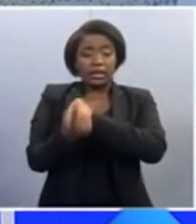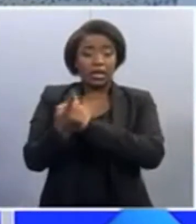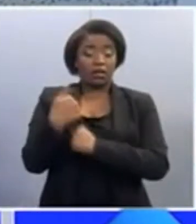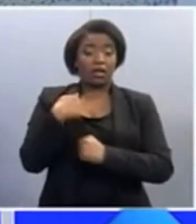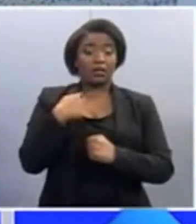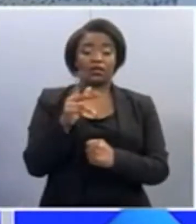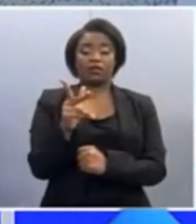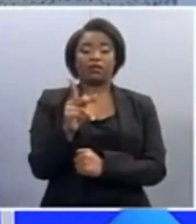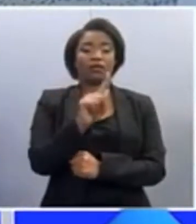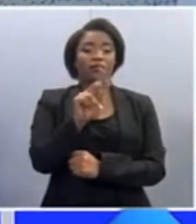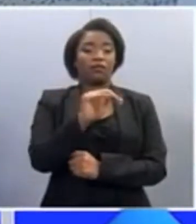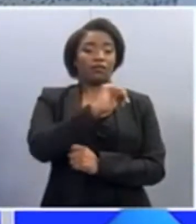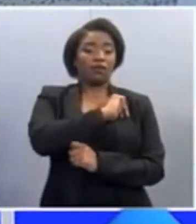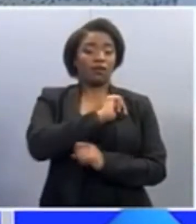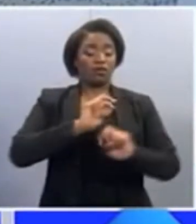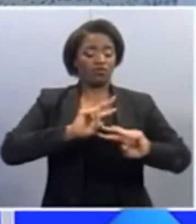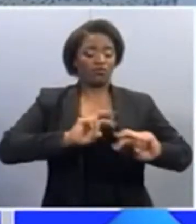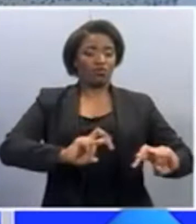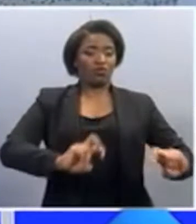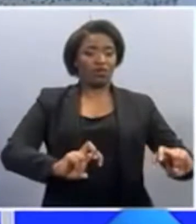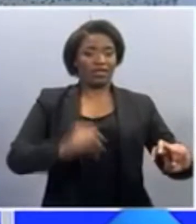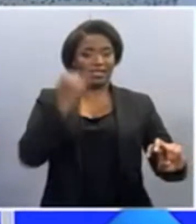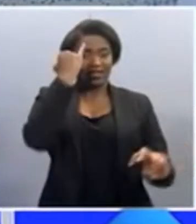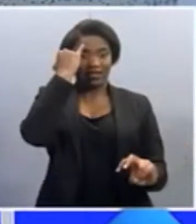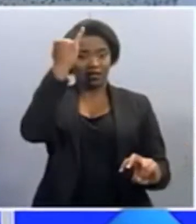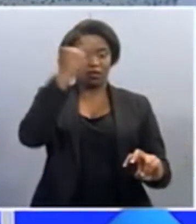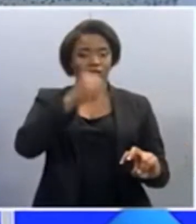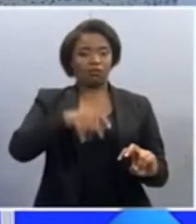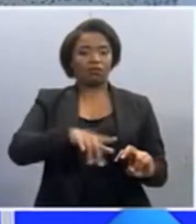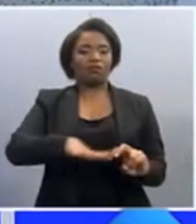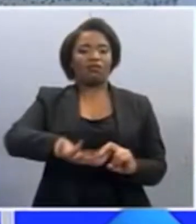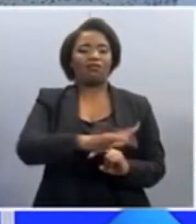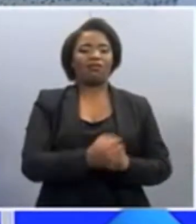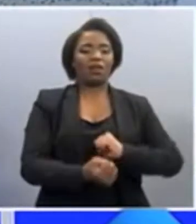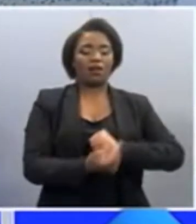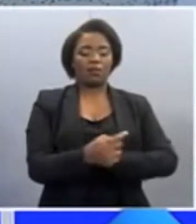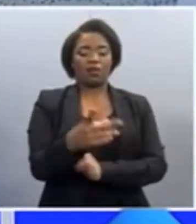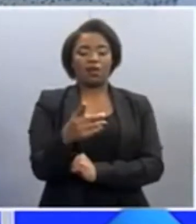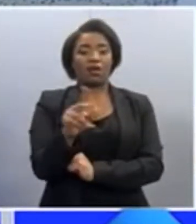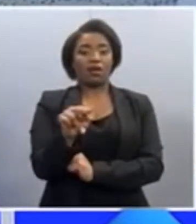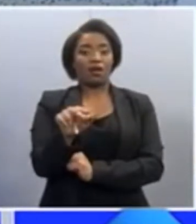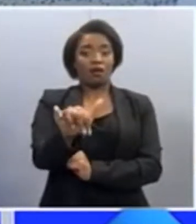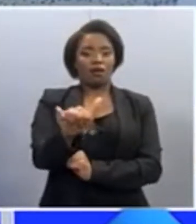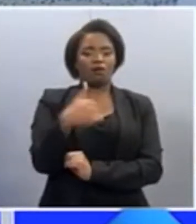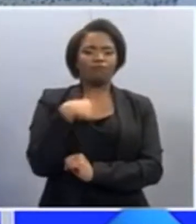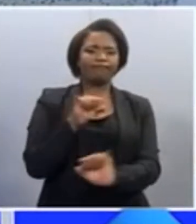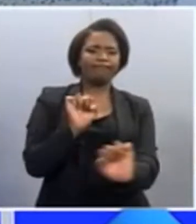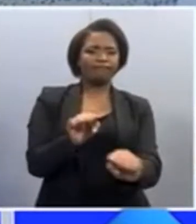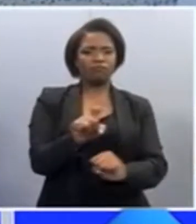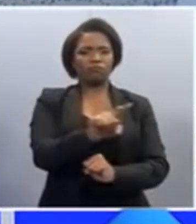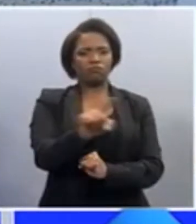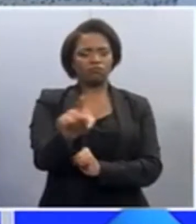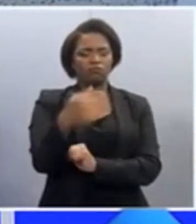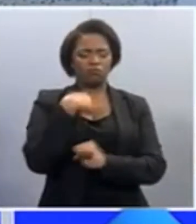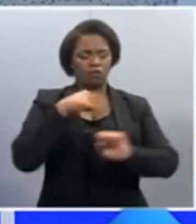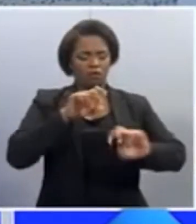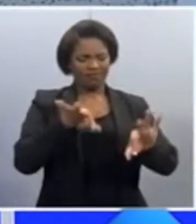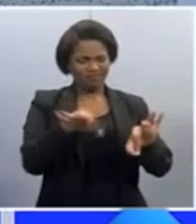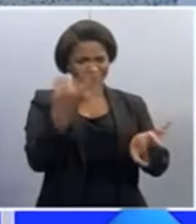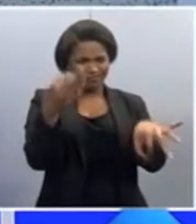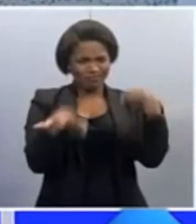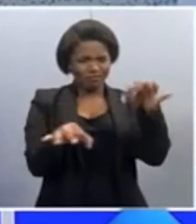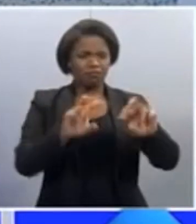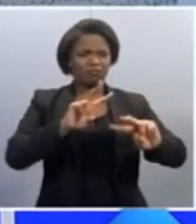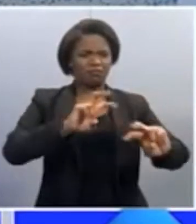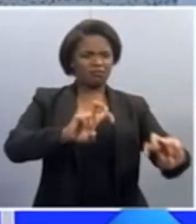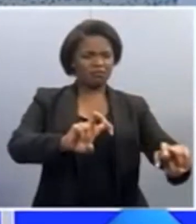being done at the KZN Research and Innovation Sequency Platform. DNA Sequency allows experts to analyze a particular virus or